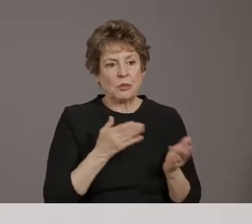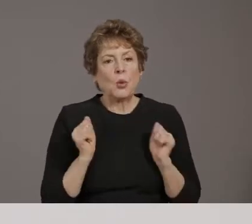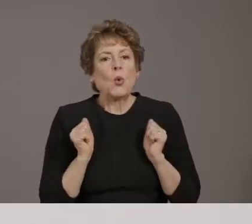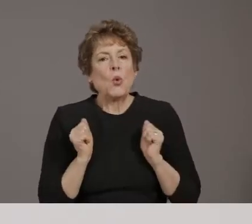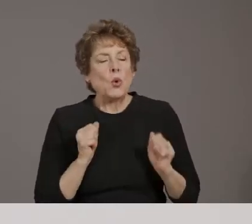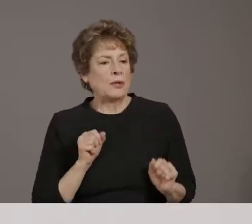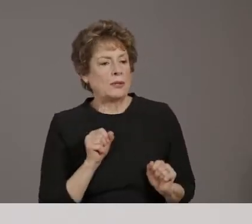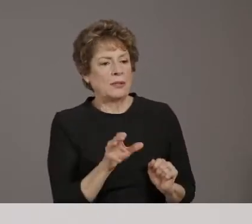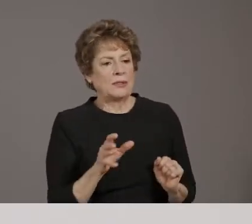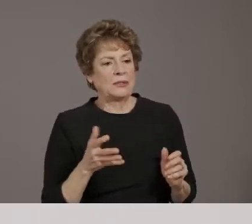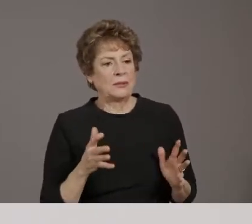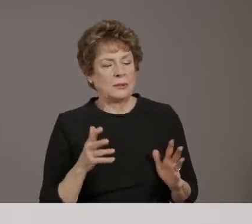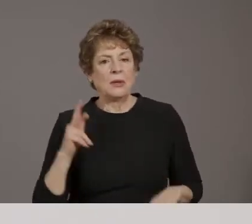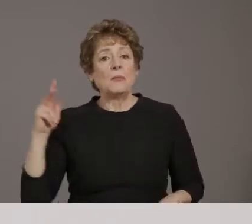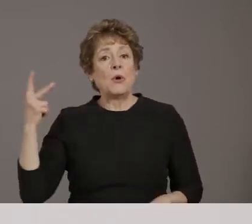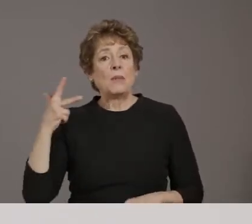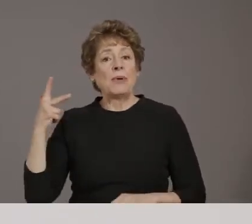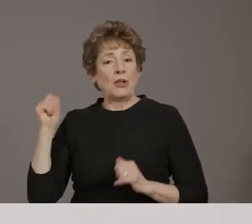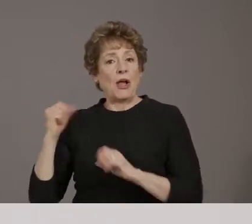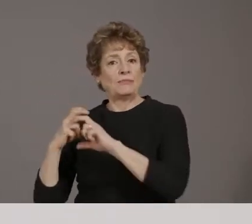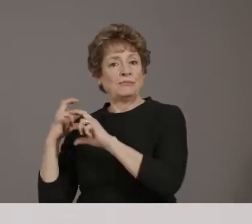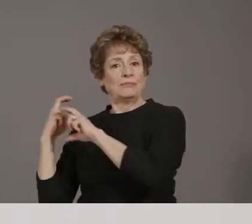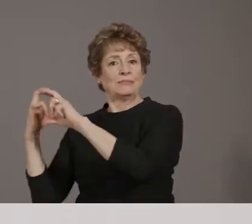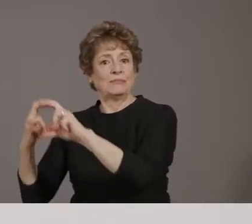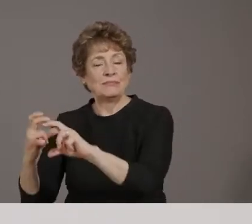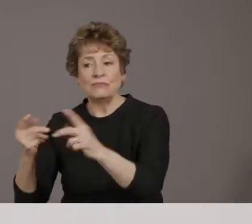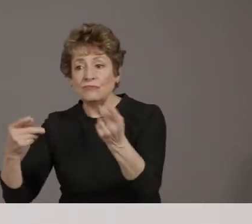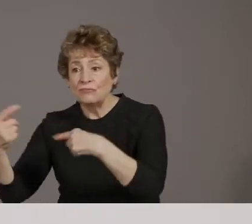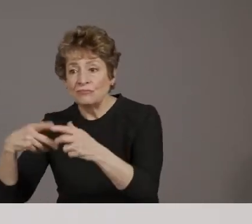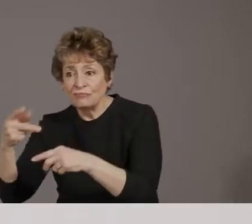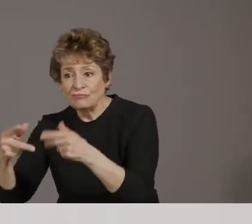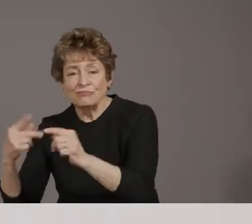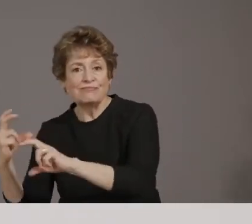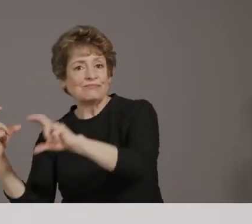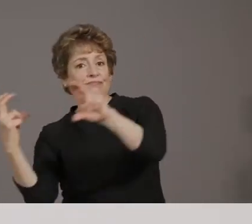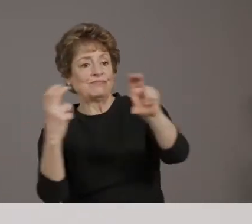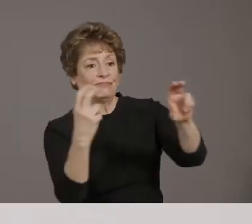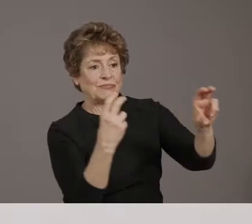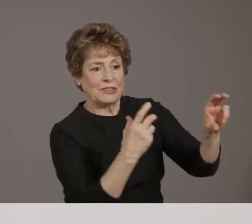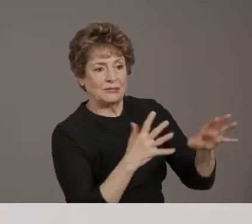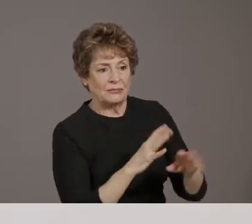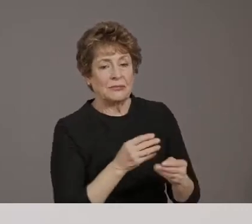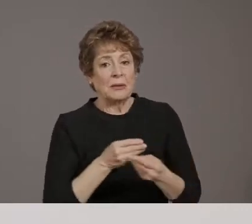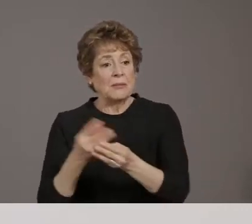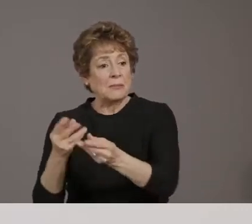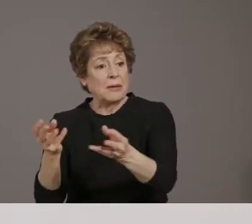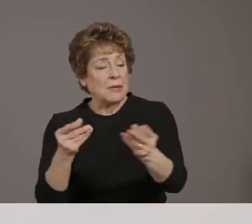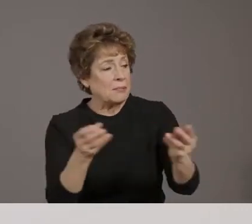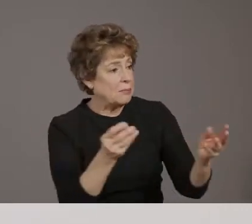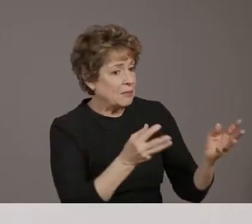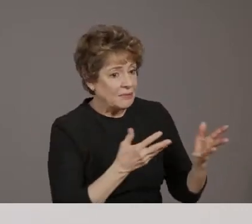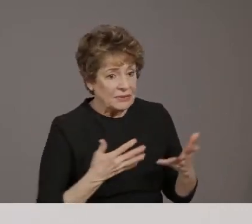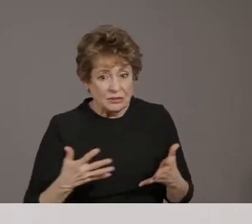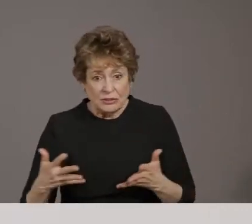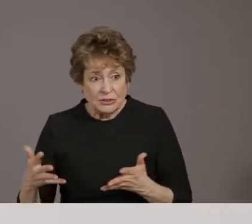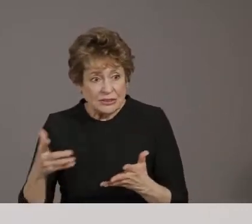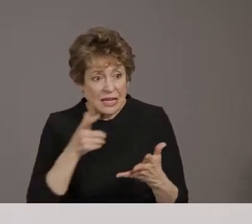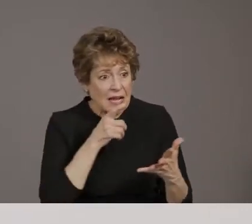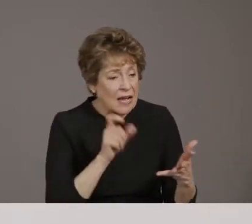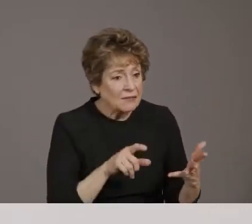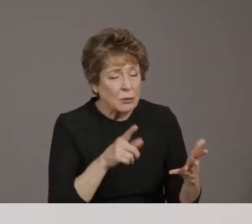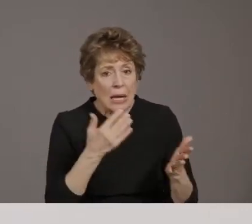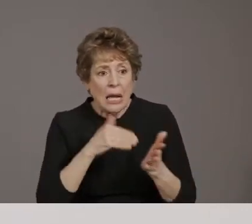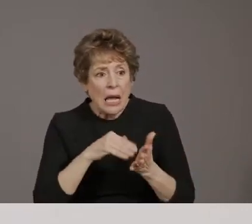are considered a completed dose. So they don't have to go back for that second dose. So we think that this is going to be a really positive,